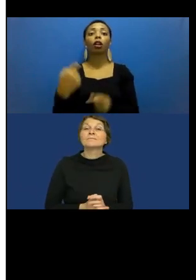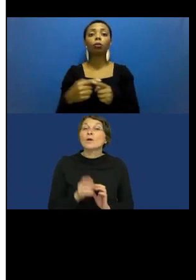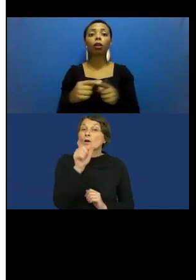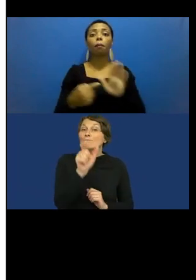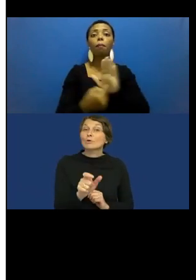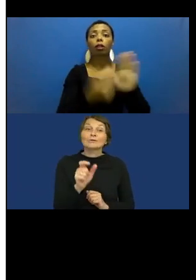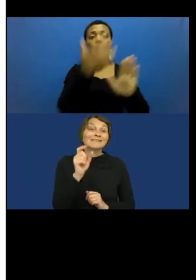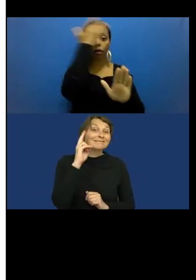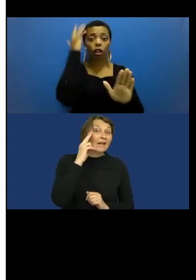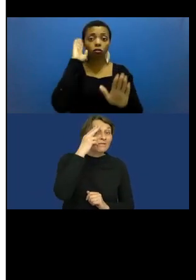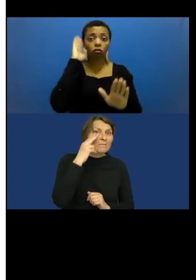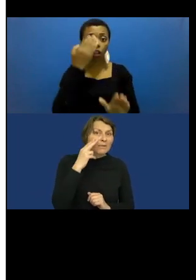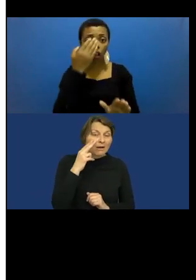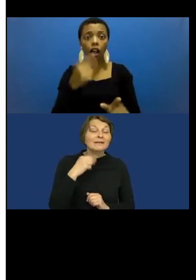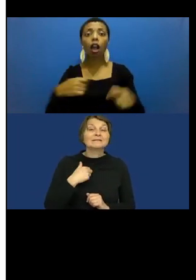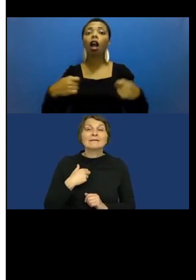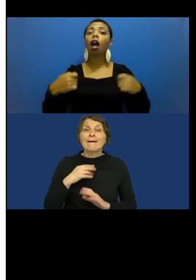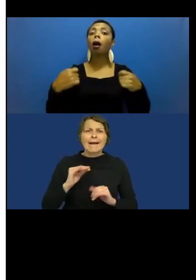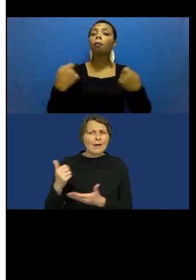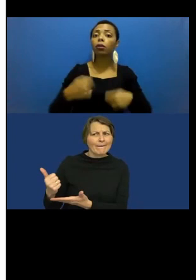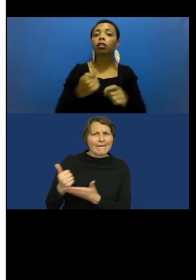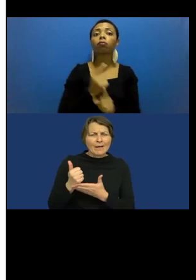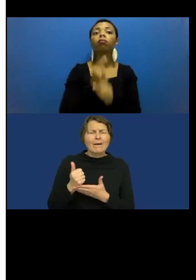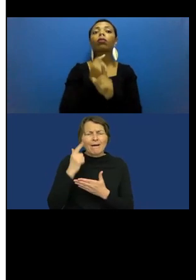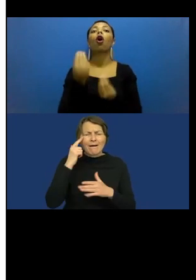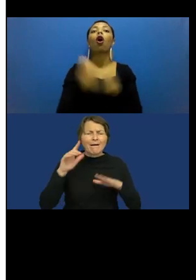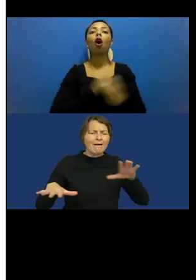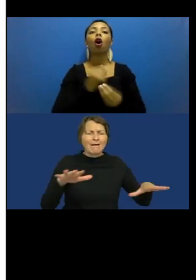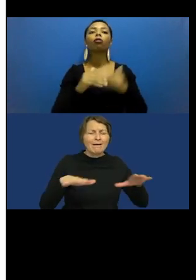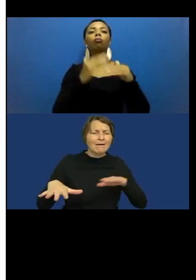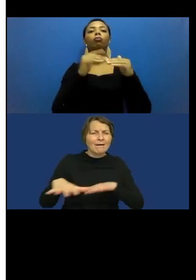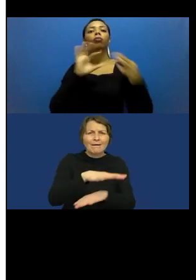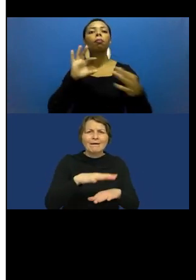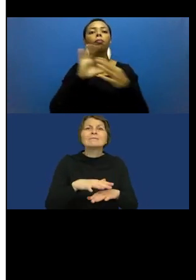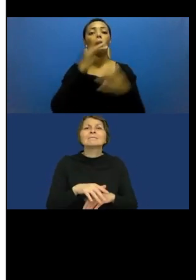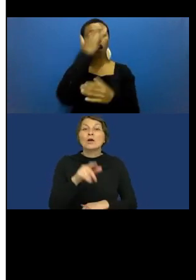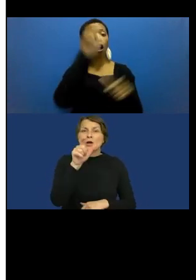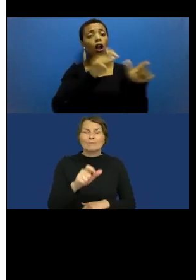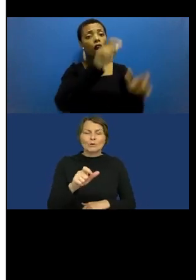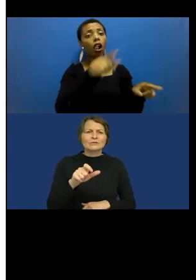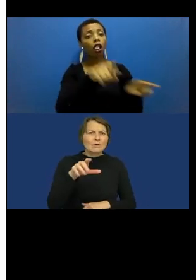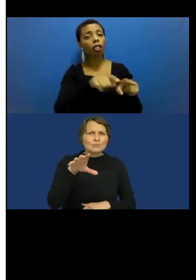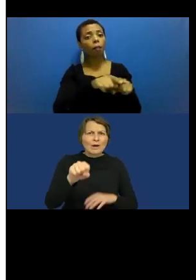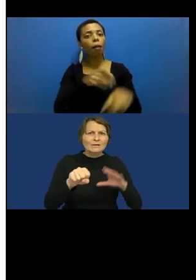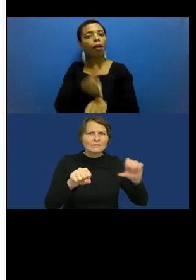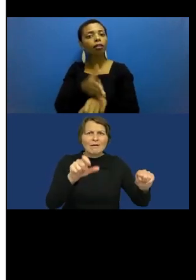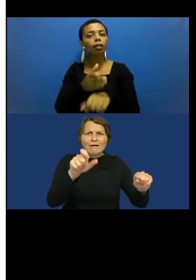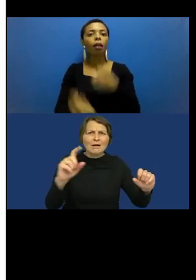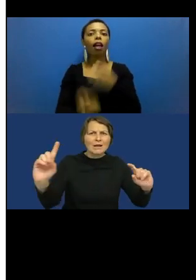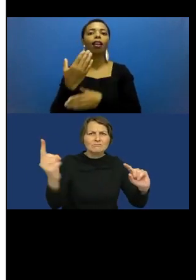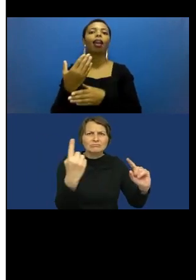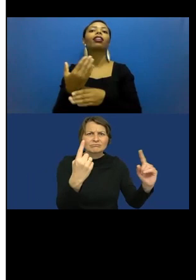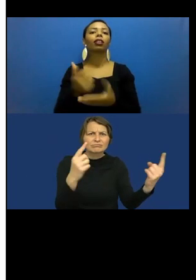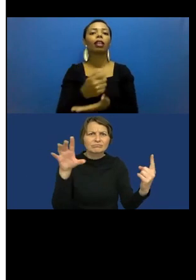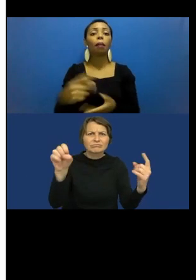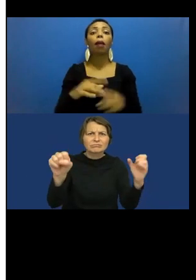out about the environment involves object and person recognition. The top activity that people with deafblindness wanted to